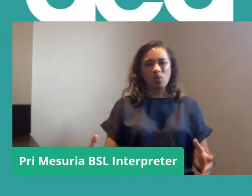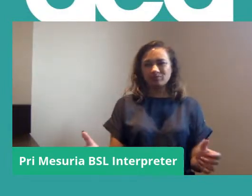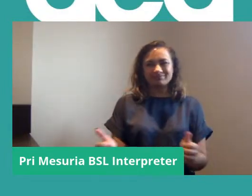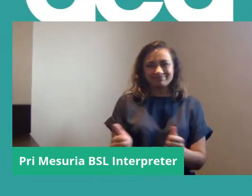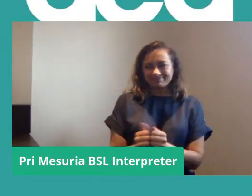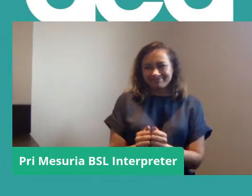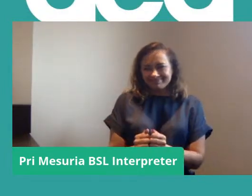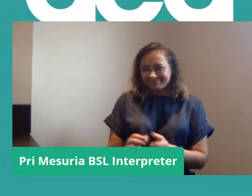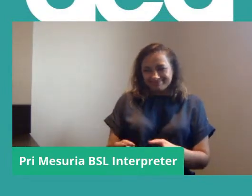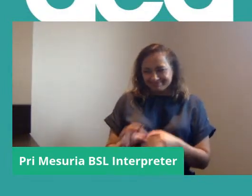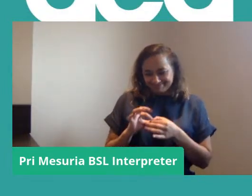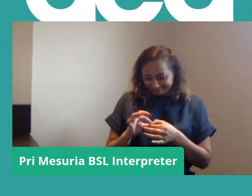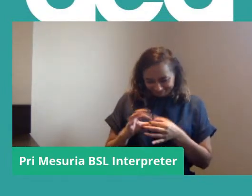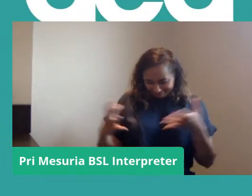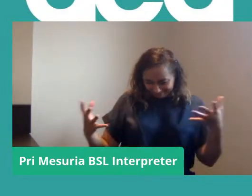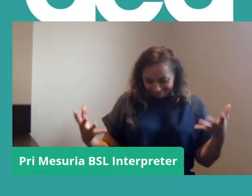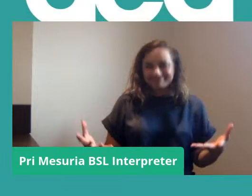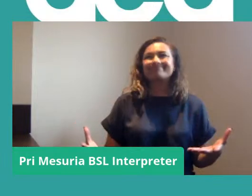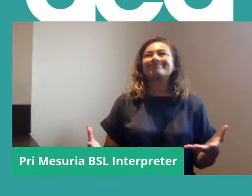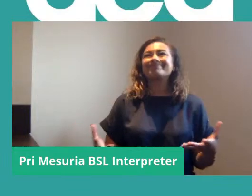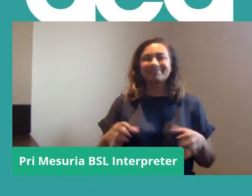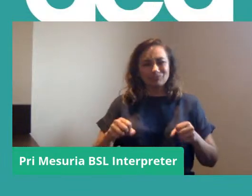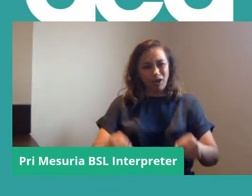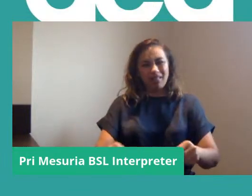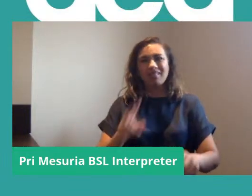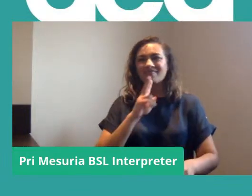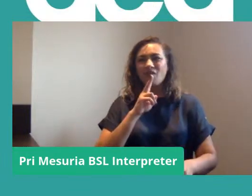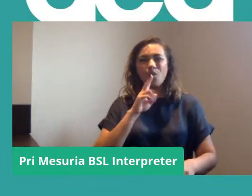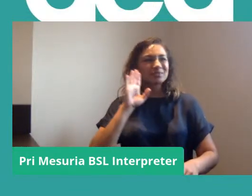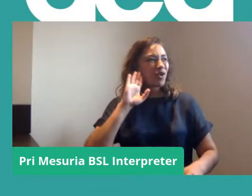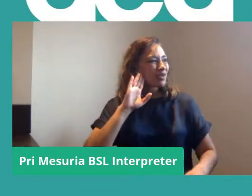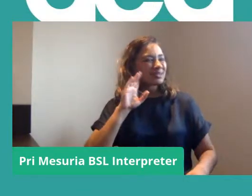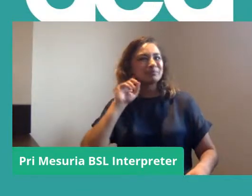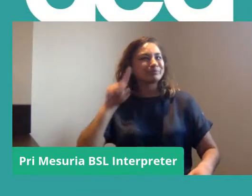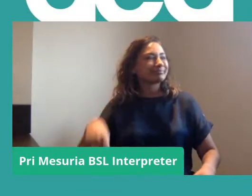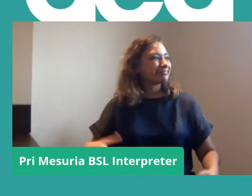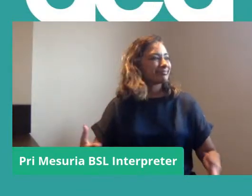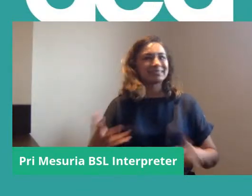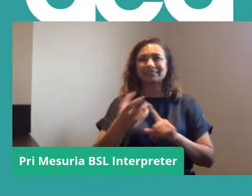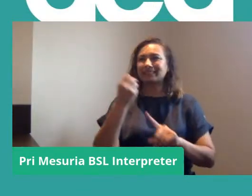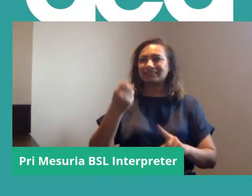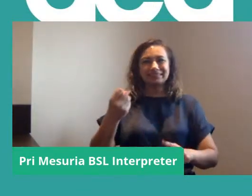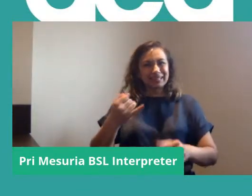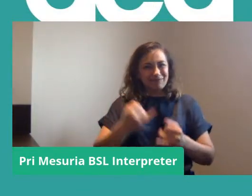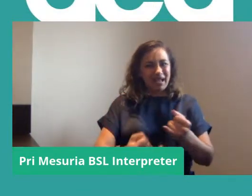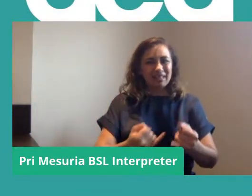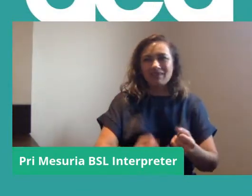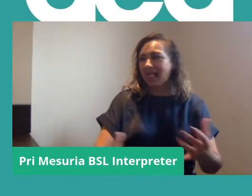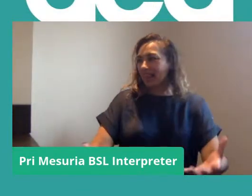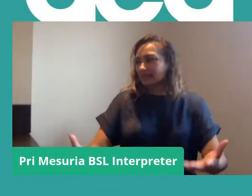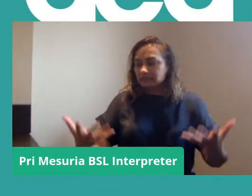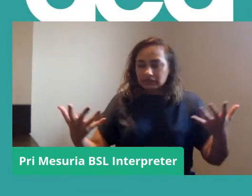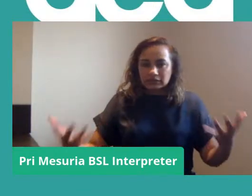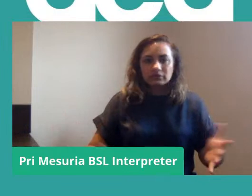we are struggling to get our voices heard and to be successful as trade unionists.